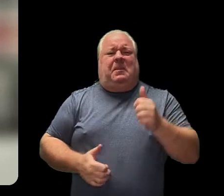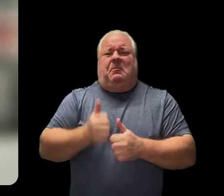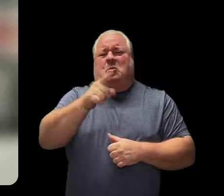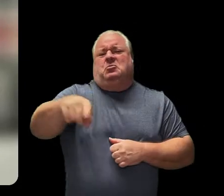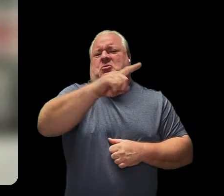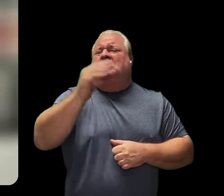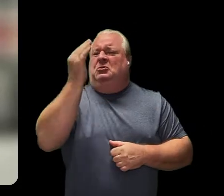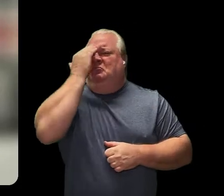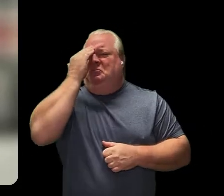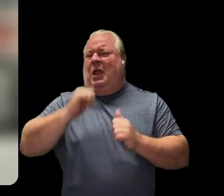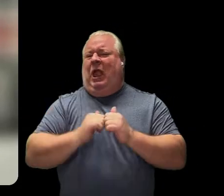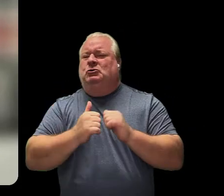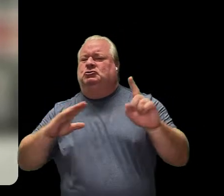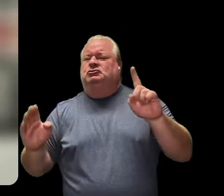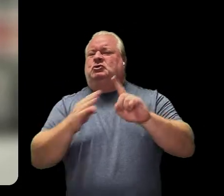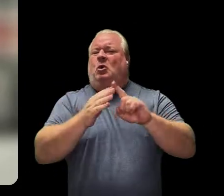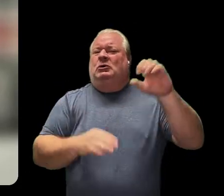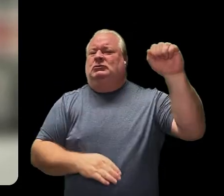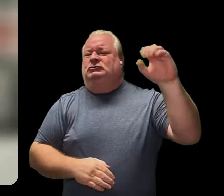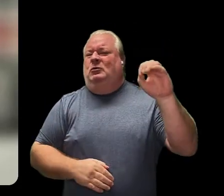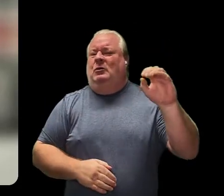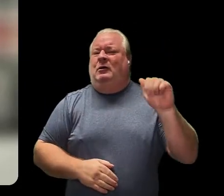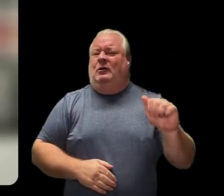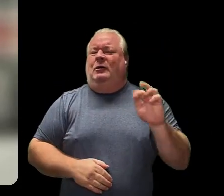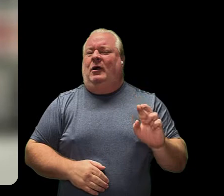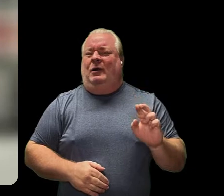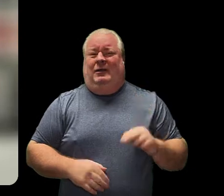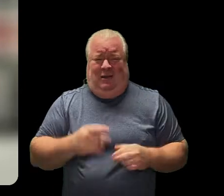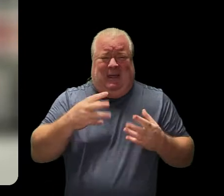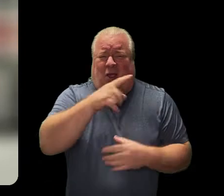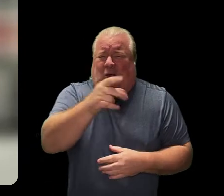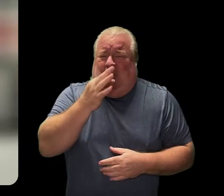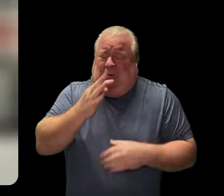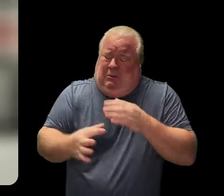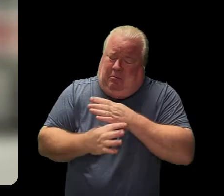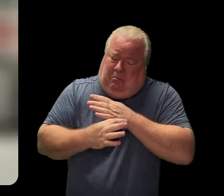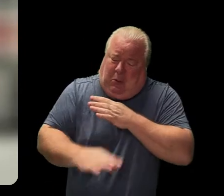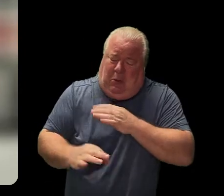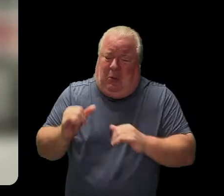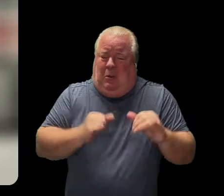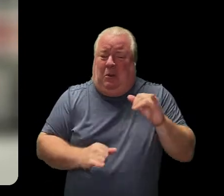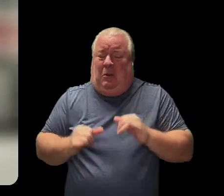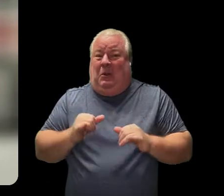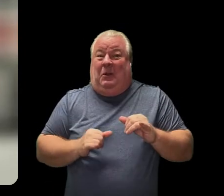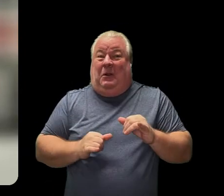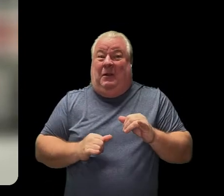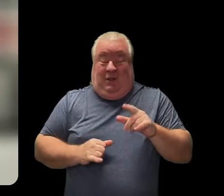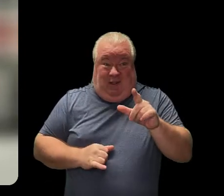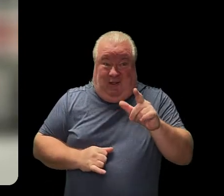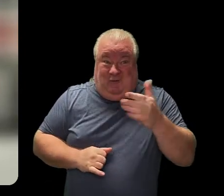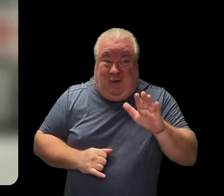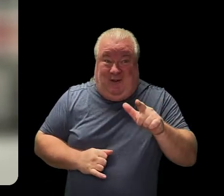new scholars, know how to soar. You know how to soar so well that you don't know this,